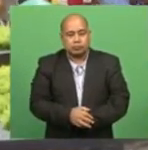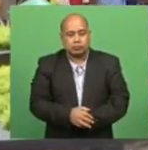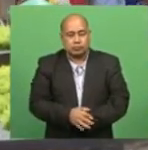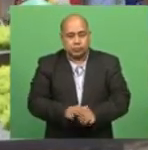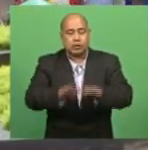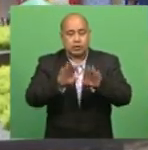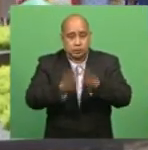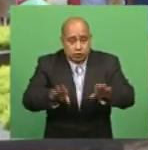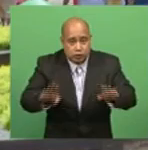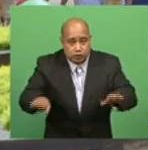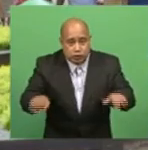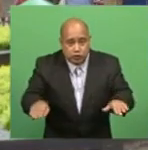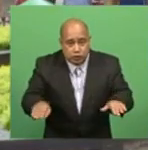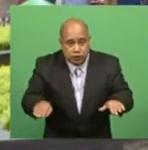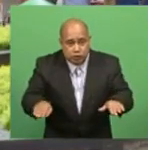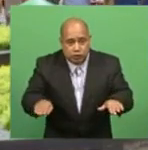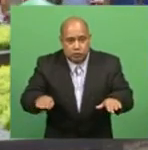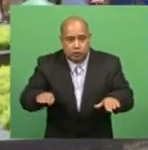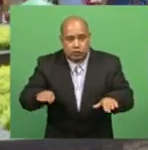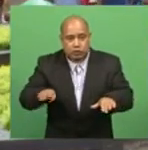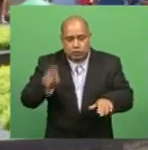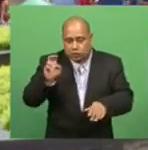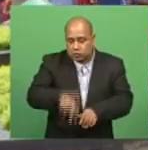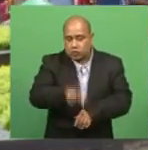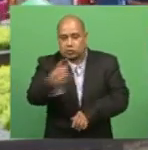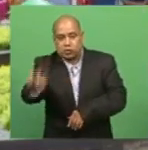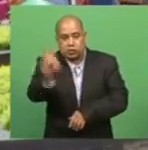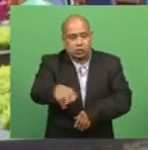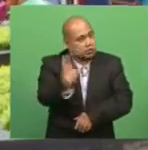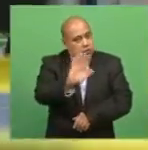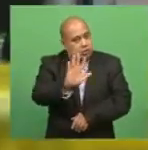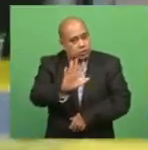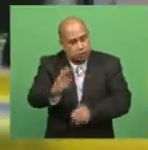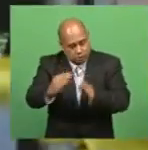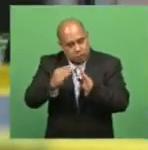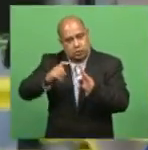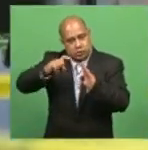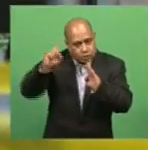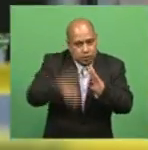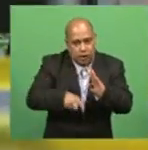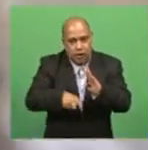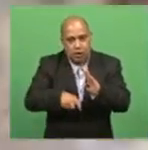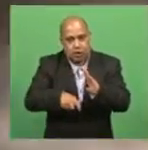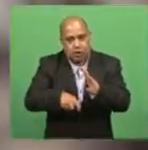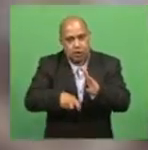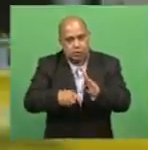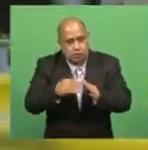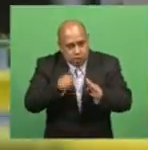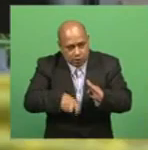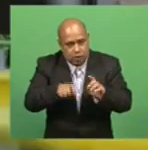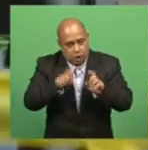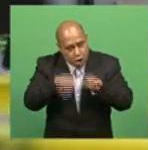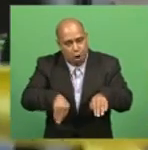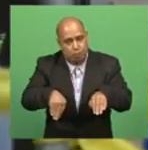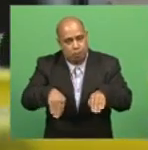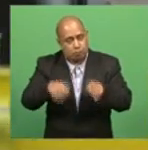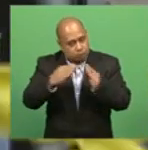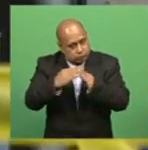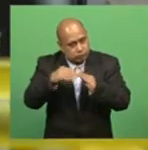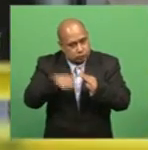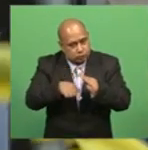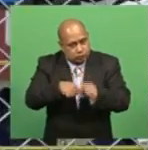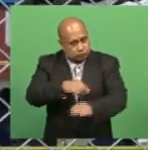and about. They must stay home, as should the elderly. Benny Mbainimarama says people need to work together with